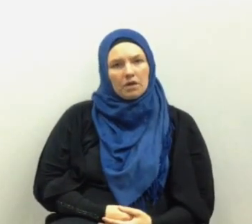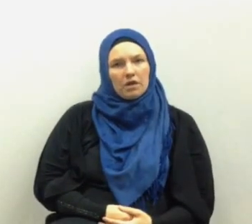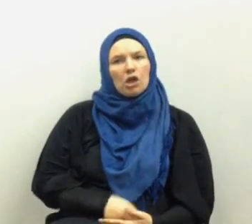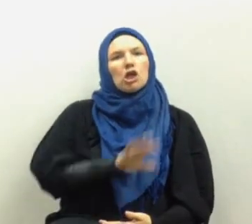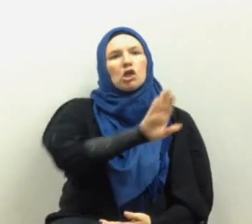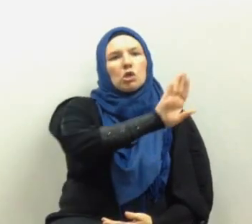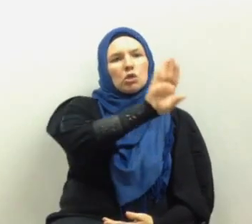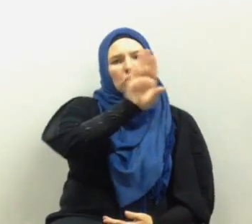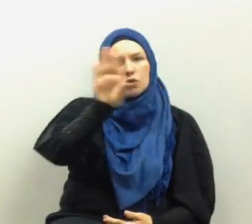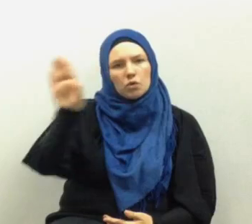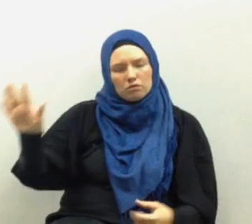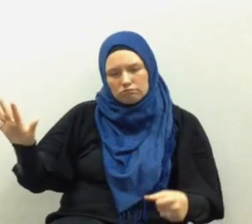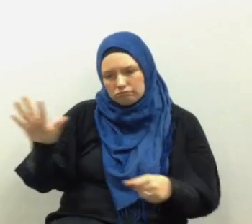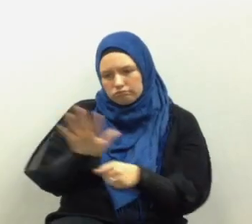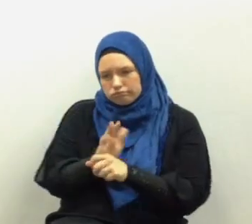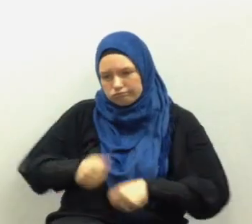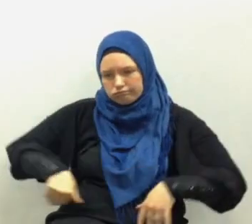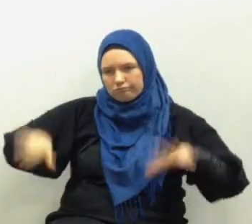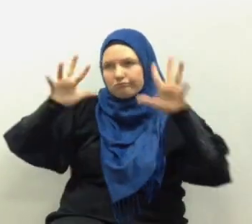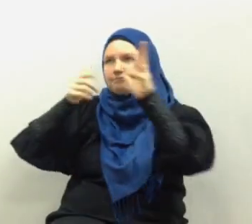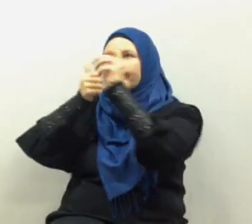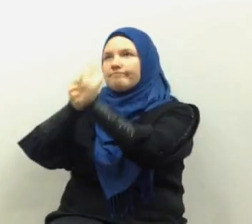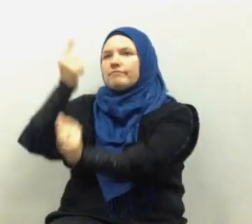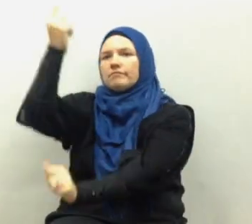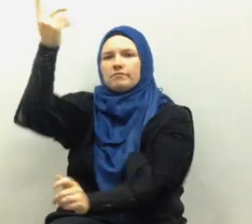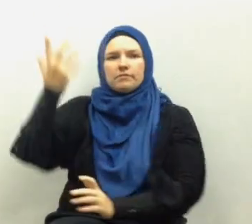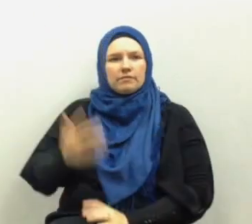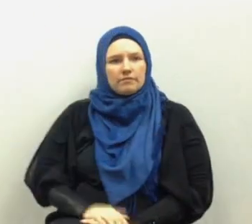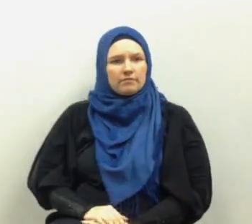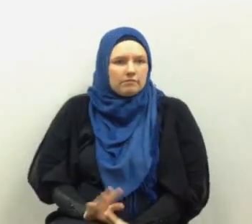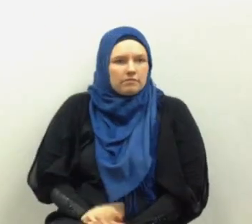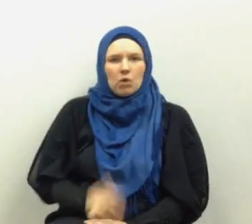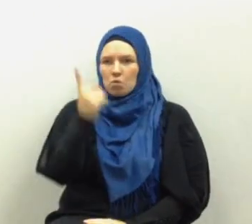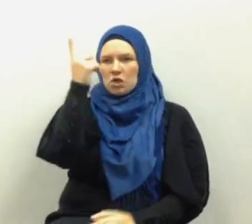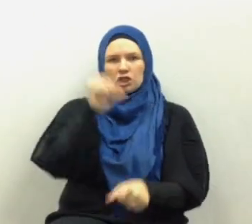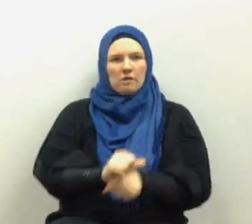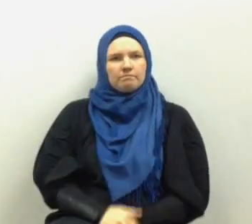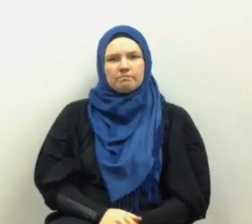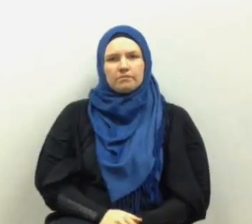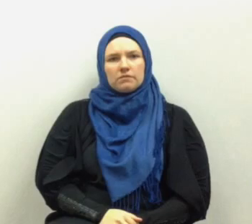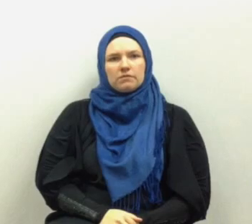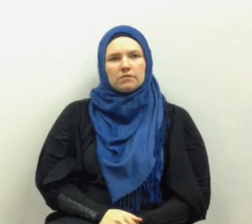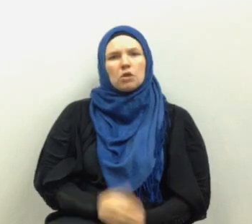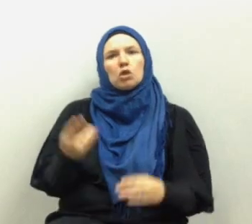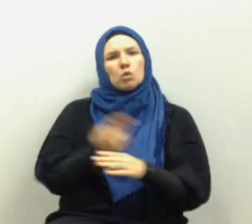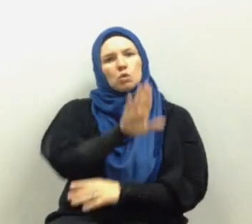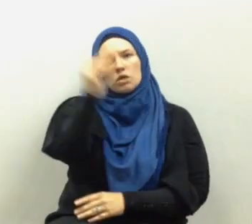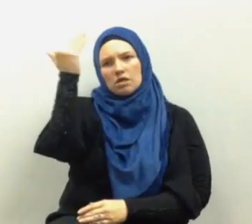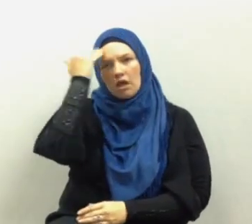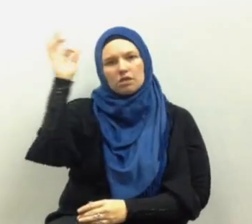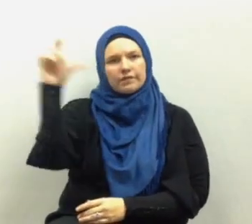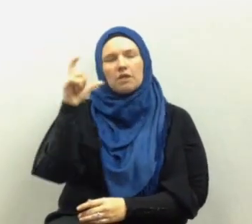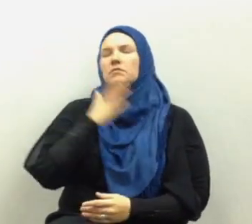it is your submission to Allah which can never be true or complete without the knowledge of Islam may Allah